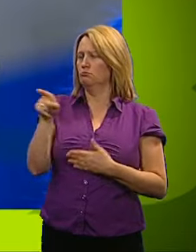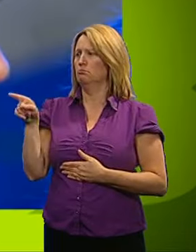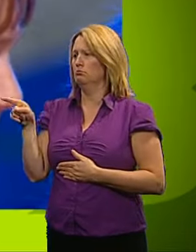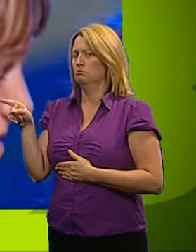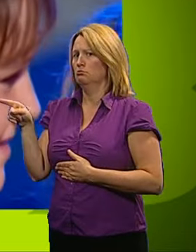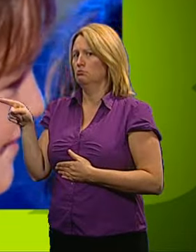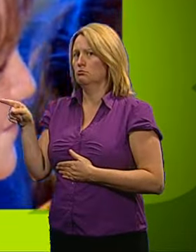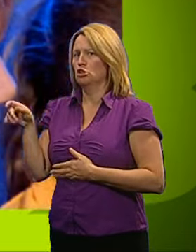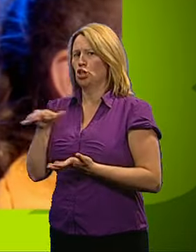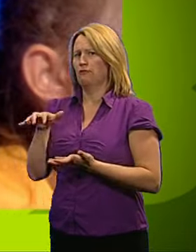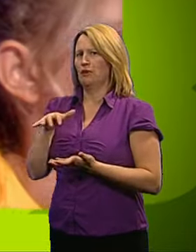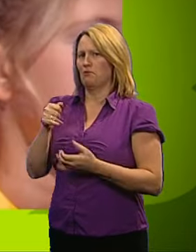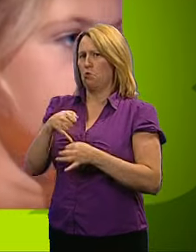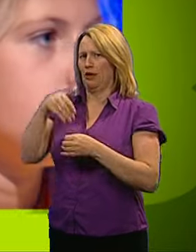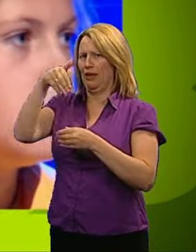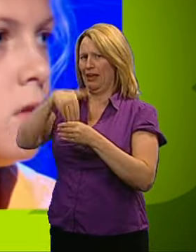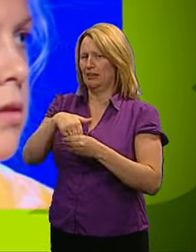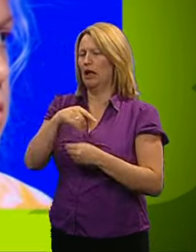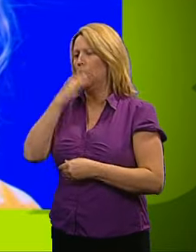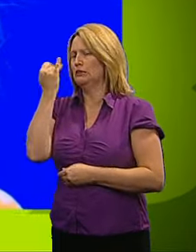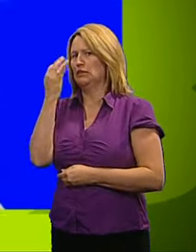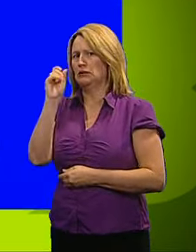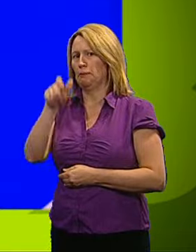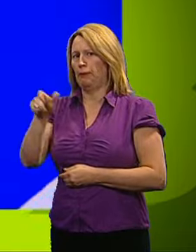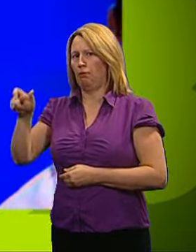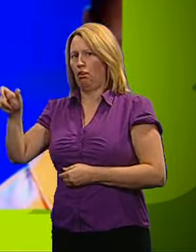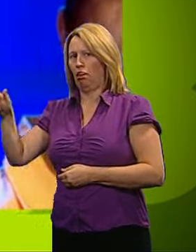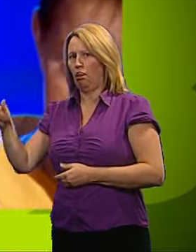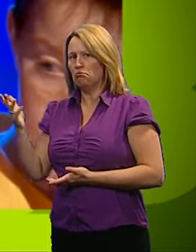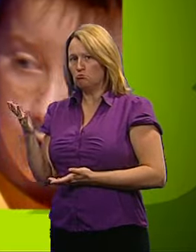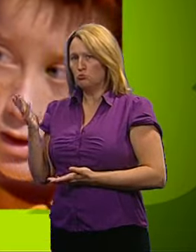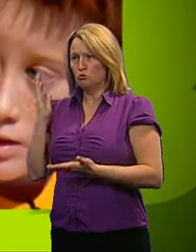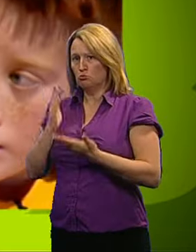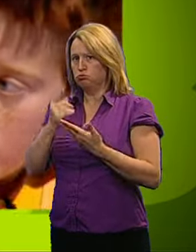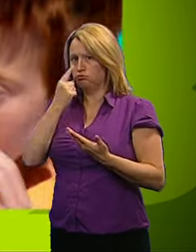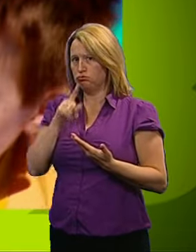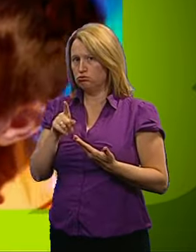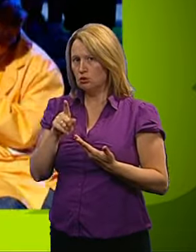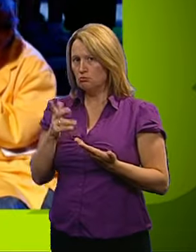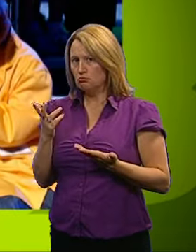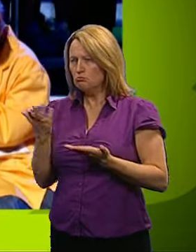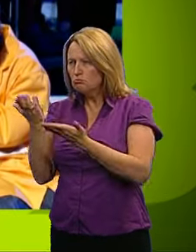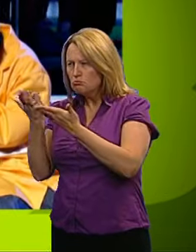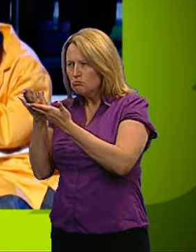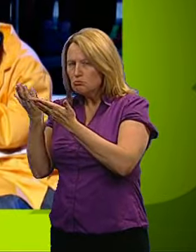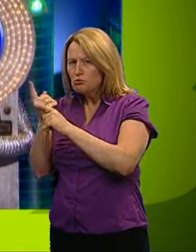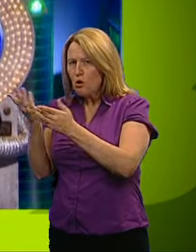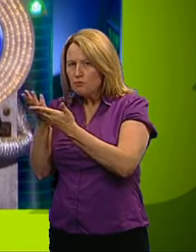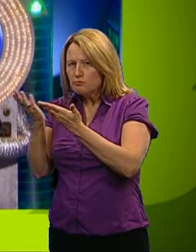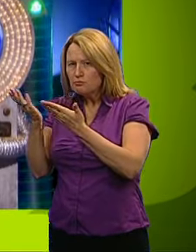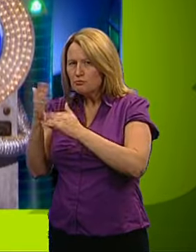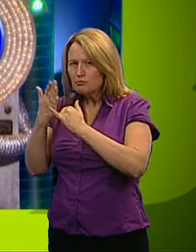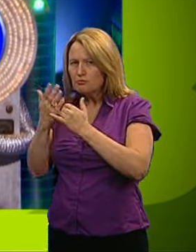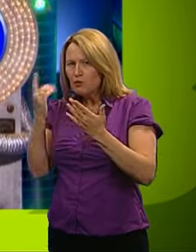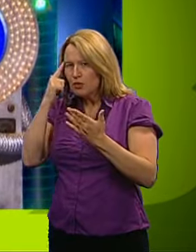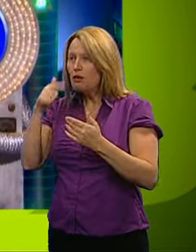True or false? The box jellyfish has enough poison in it to kill 60 human beings. Is that true or false? Have a good think and a chat. Meanwhile, audience, what do you think?